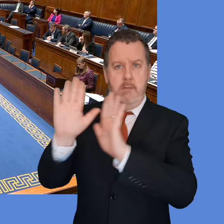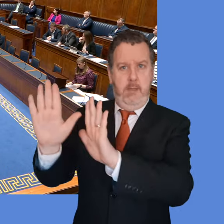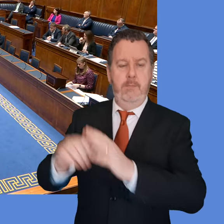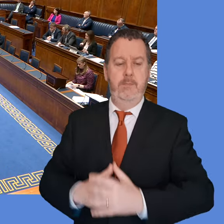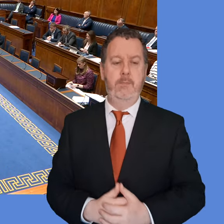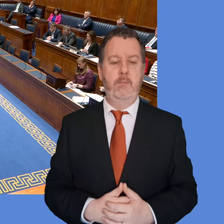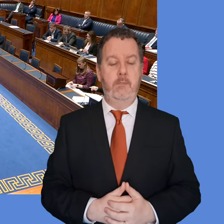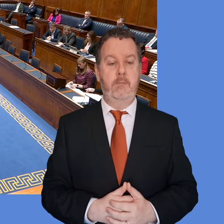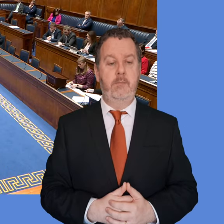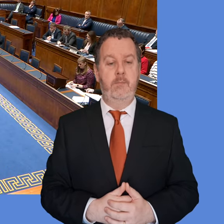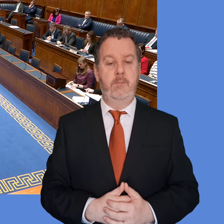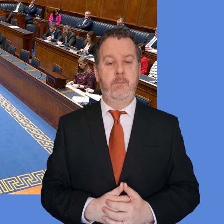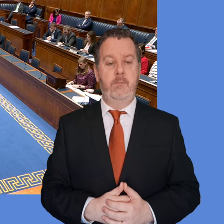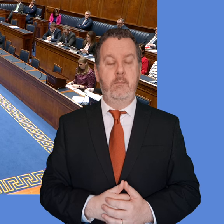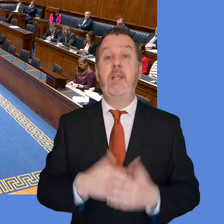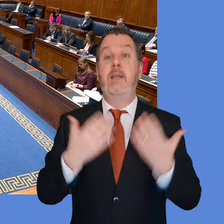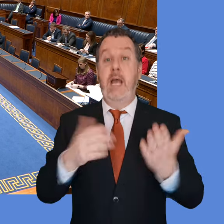Question six please, First Minister.